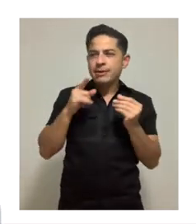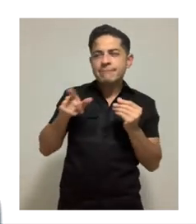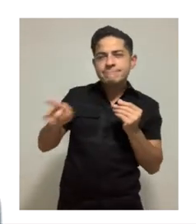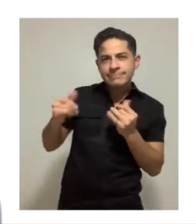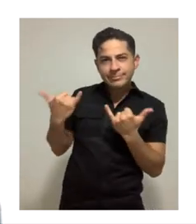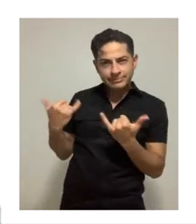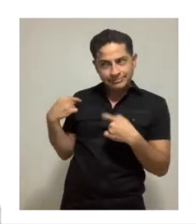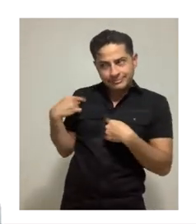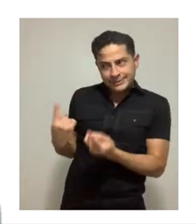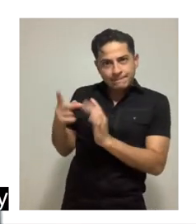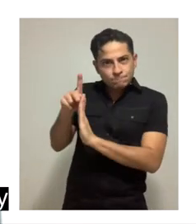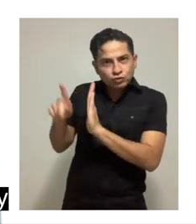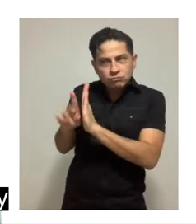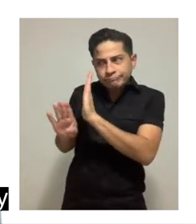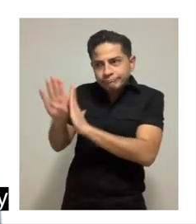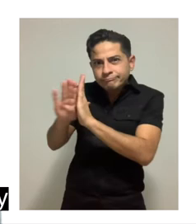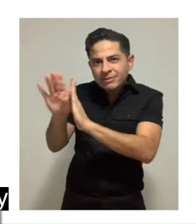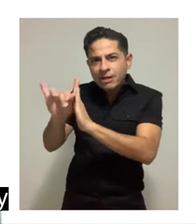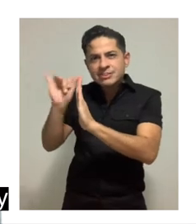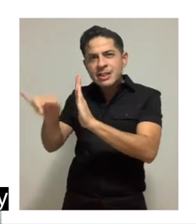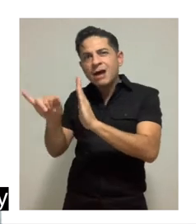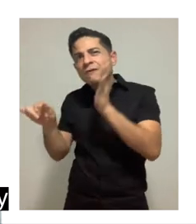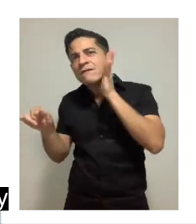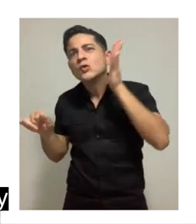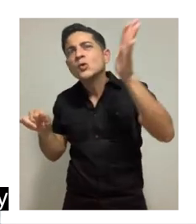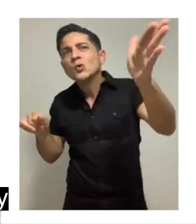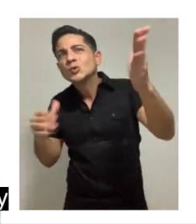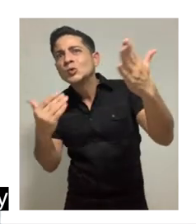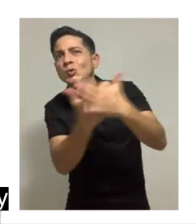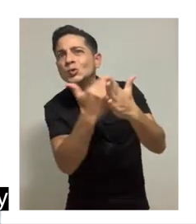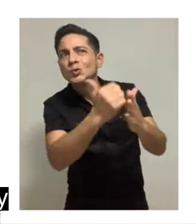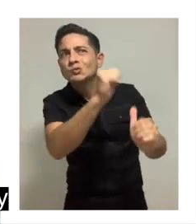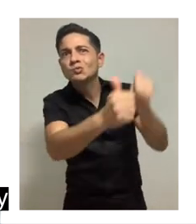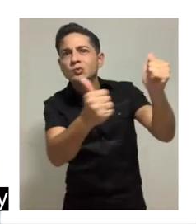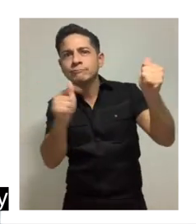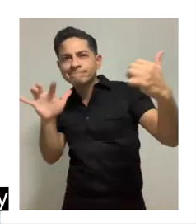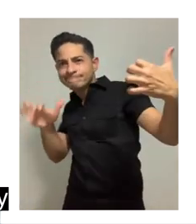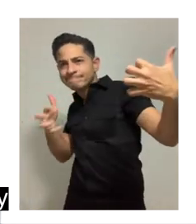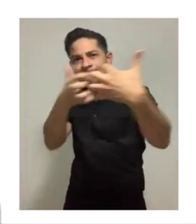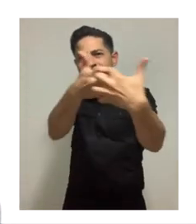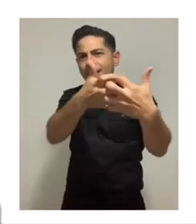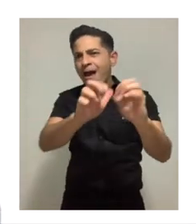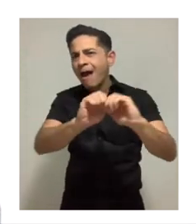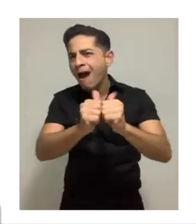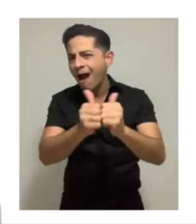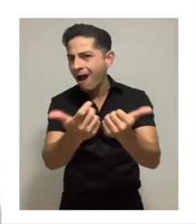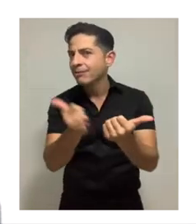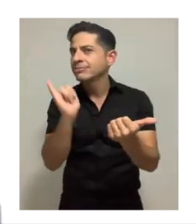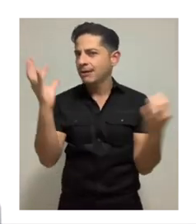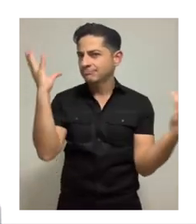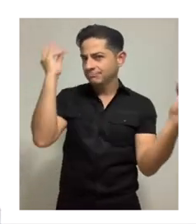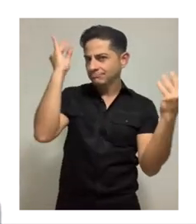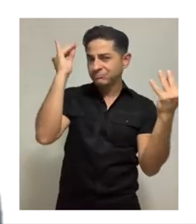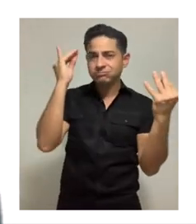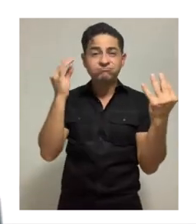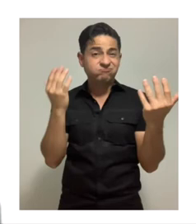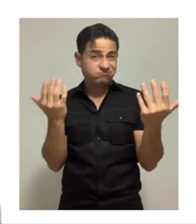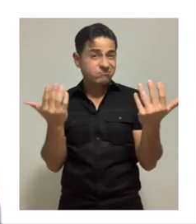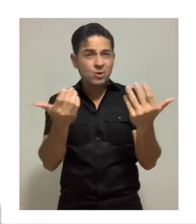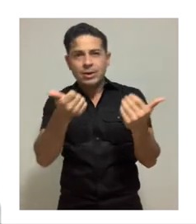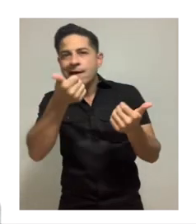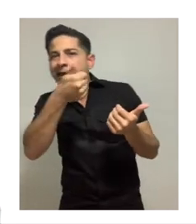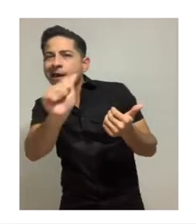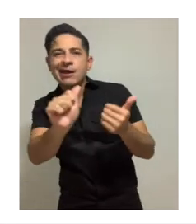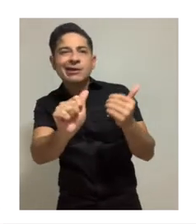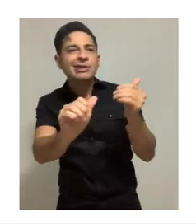is to adapt the principles that are now being developed for XR technology accessibility and adapt them to